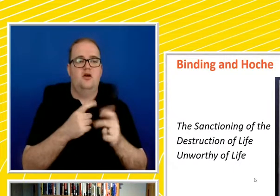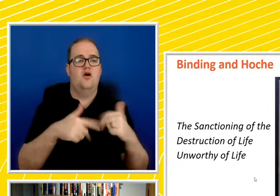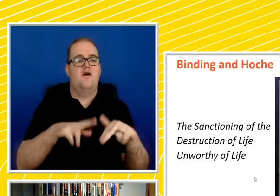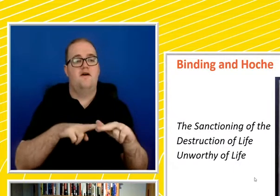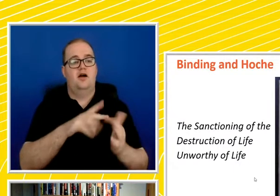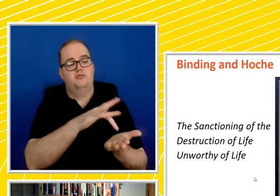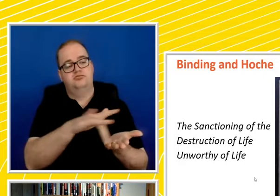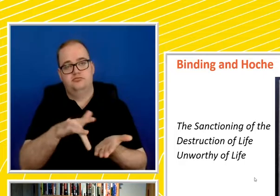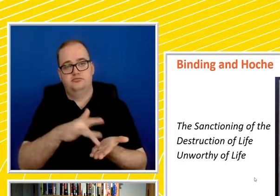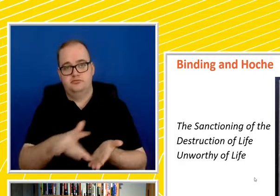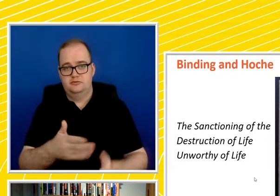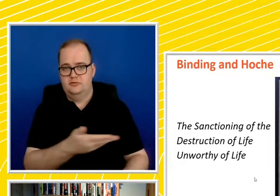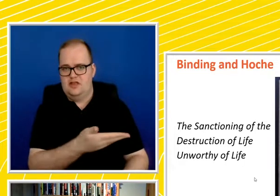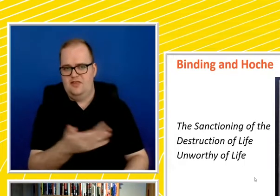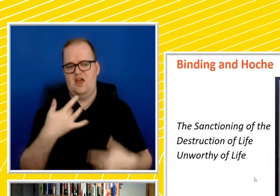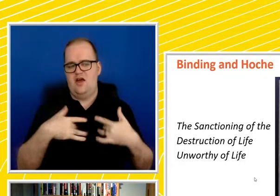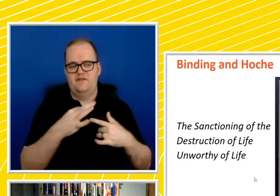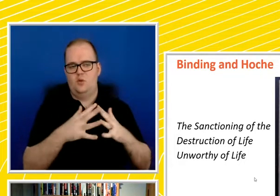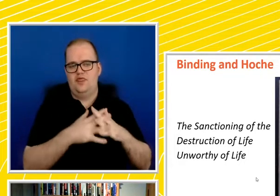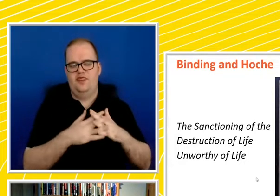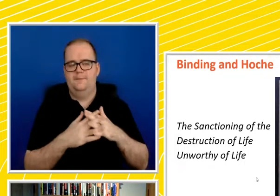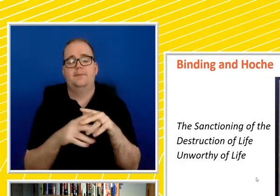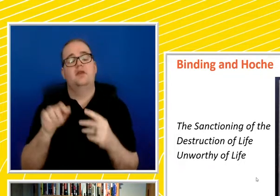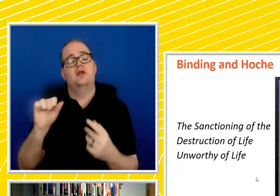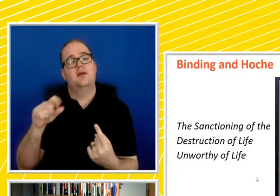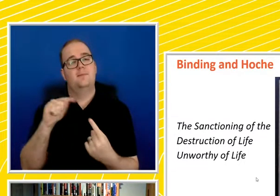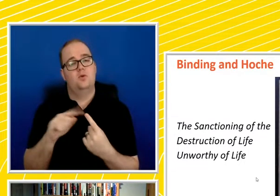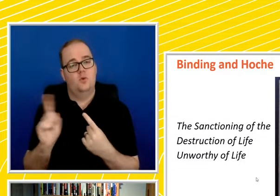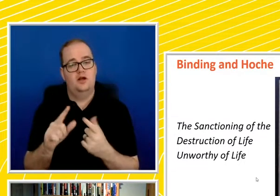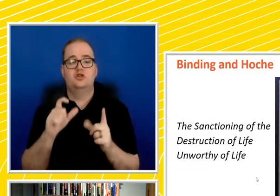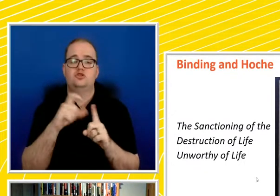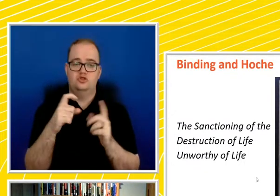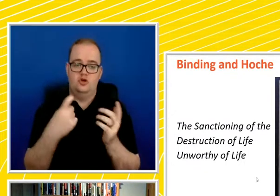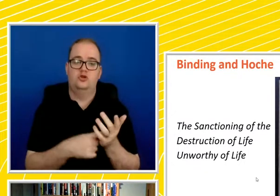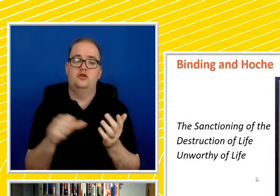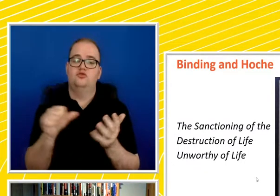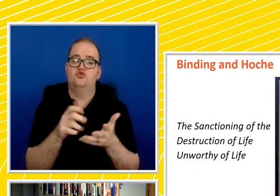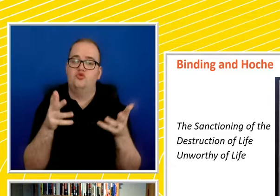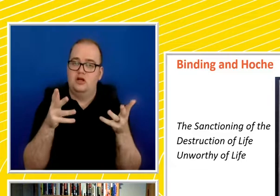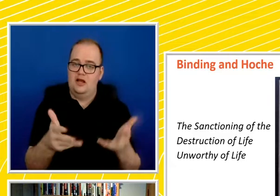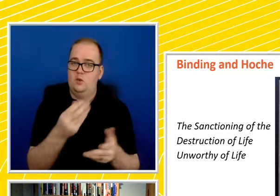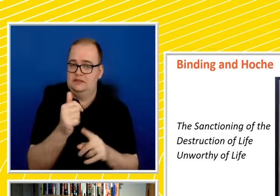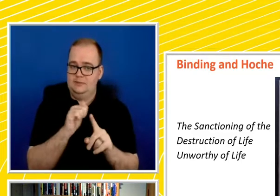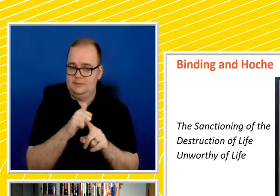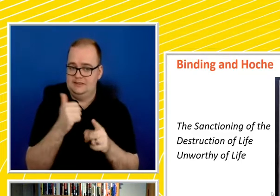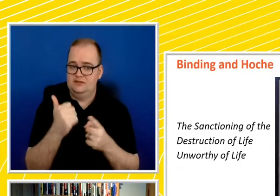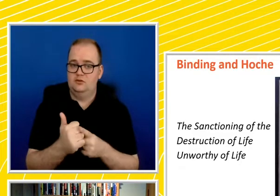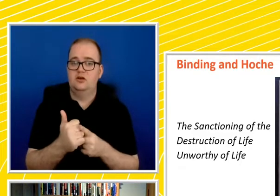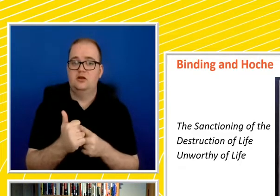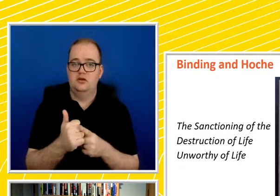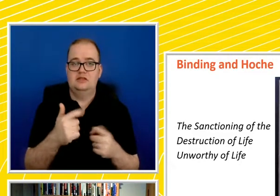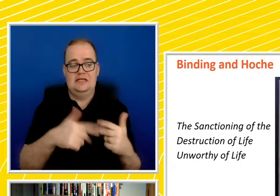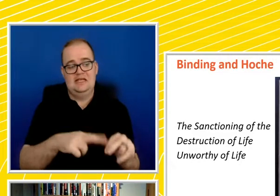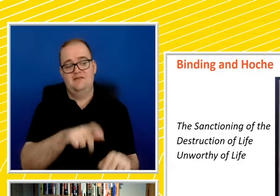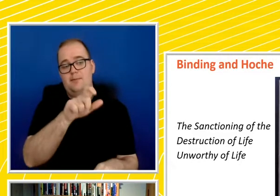And what they're arguing is that doctors should be permitted in circumstances to terminate a painful existence.